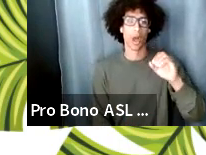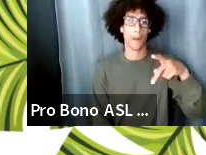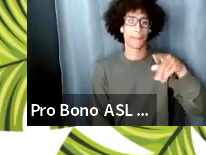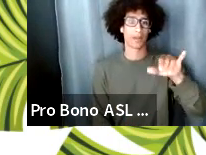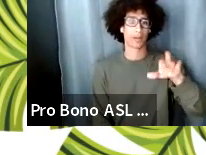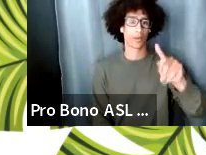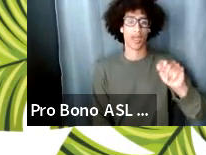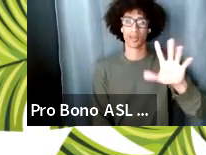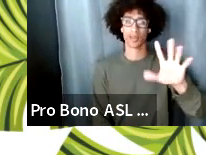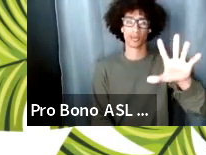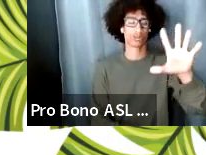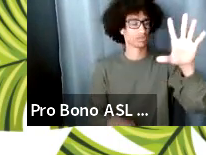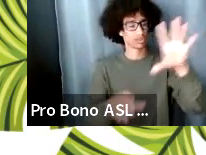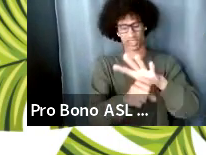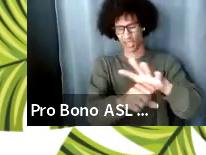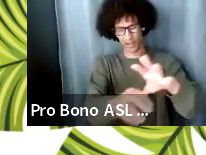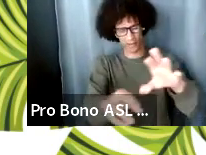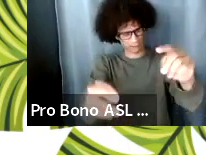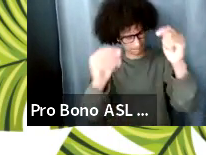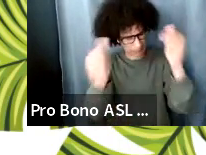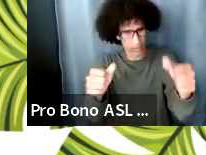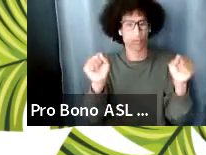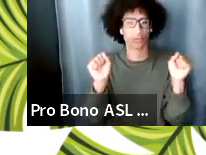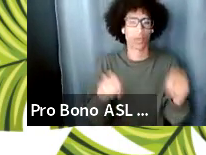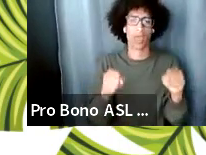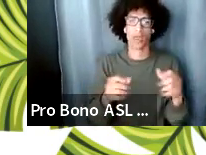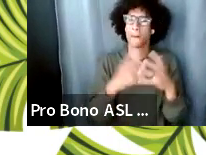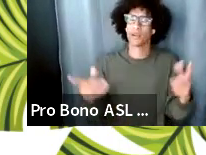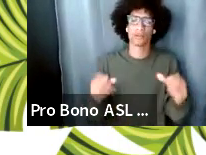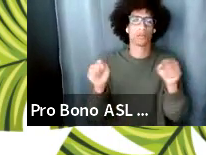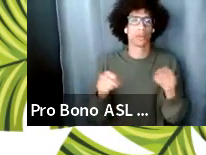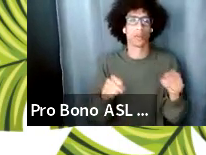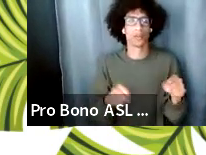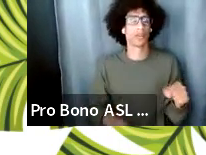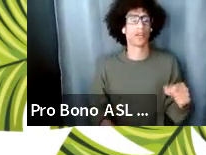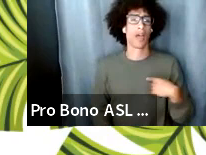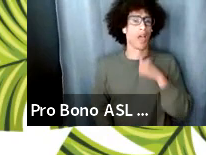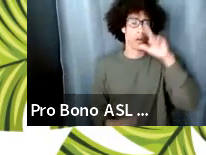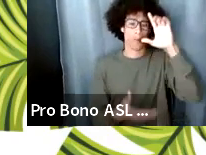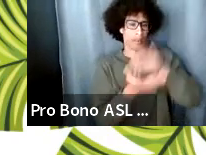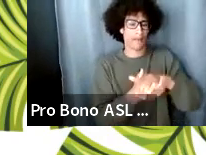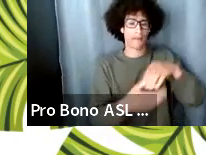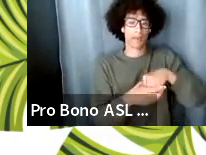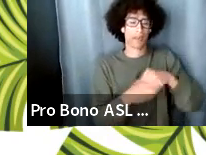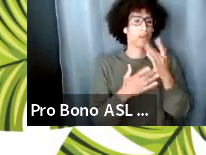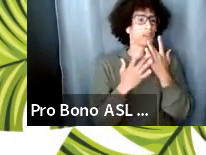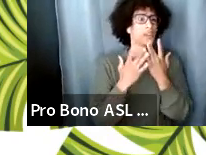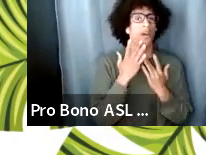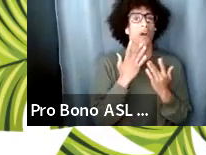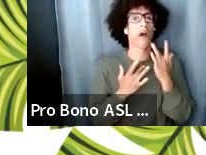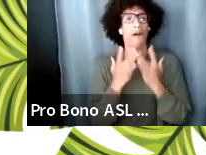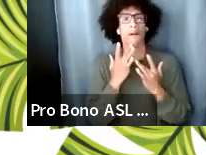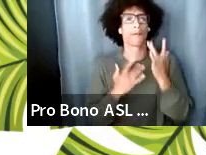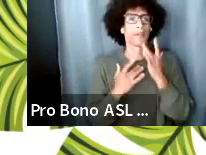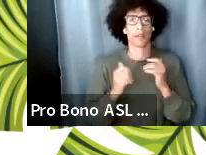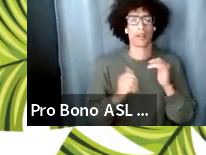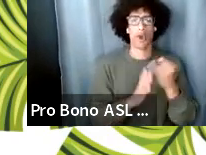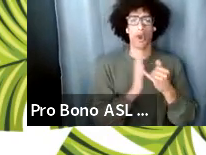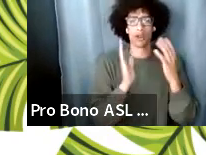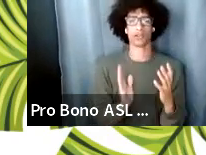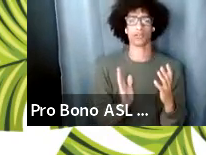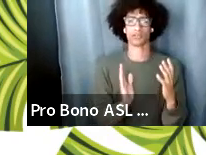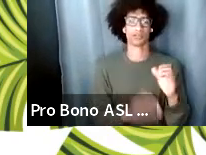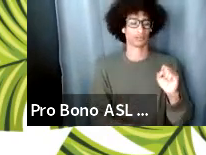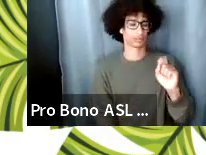also be entrepreneurs i don't believe in a starving artist unless you want to be um starving you know